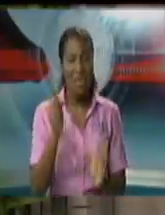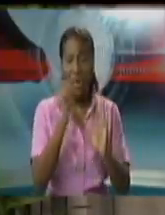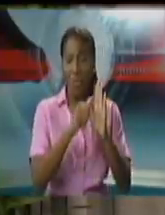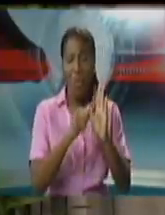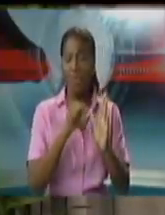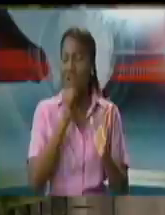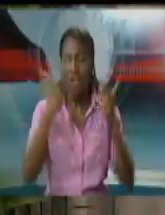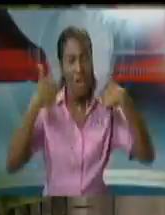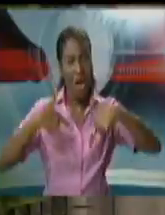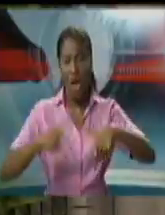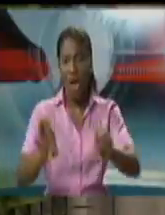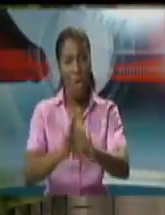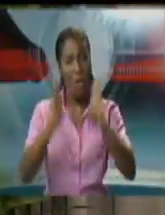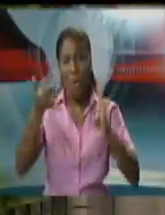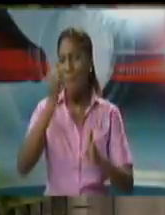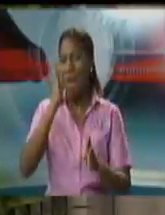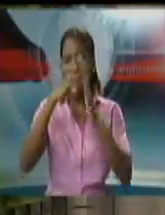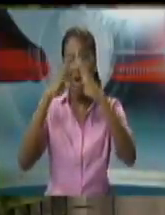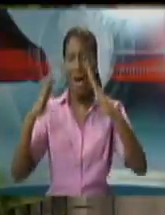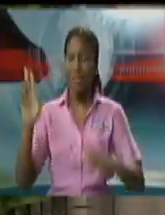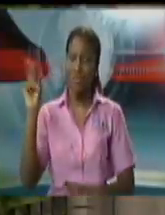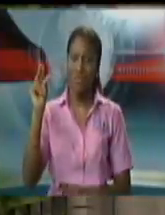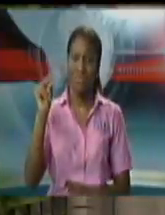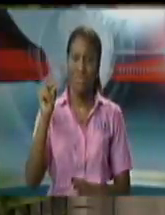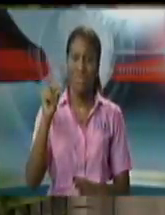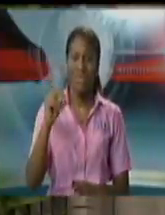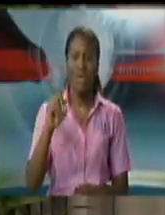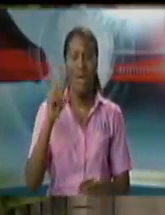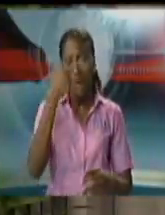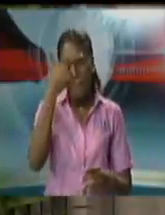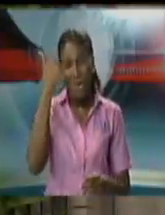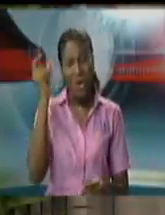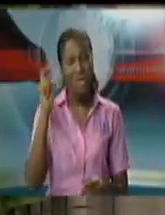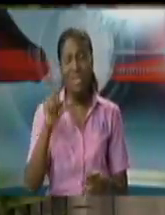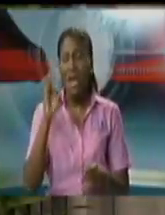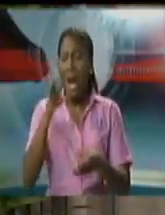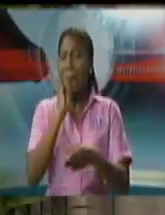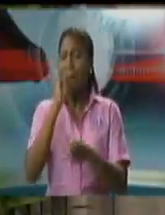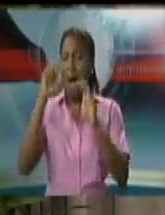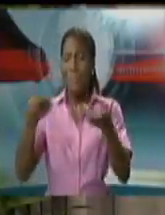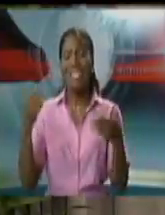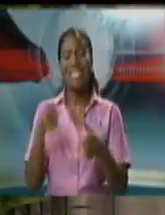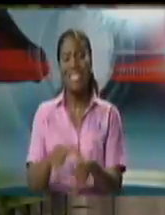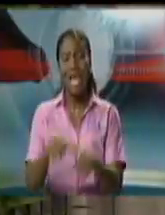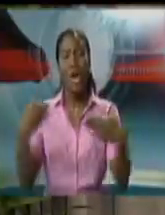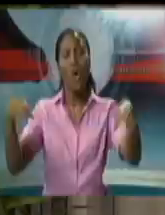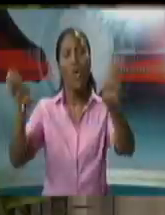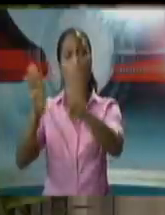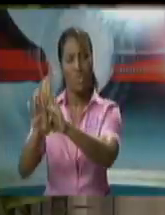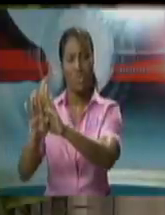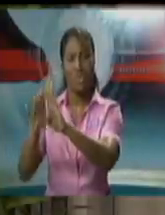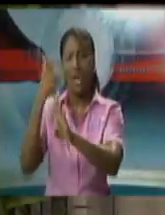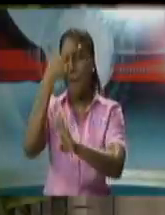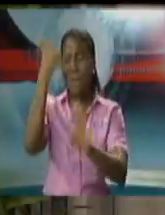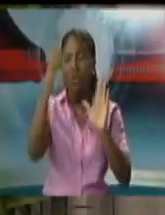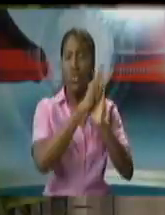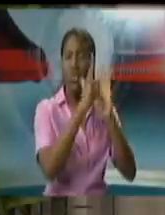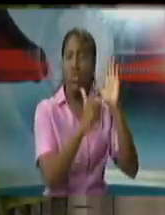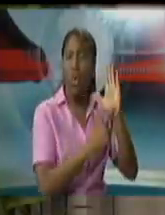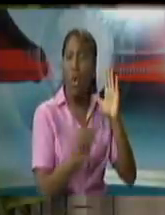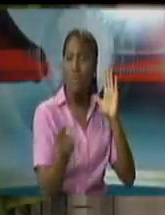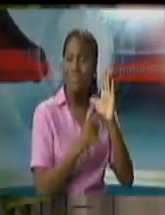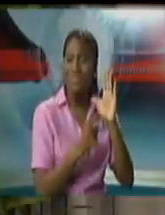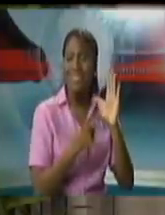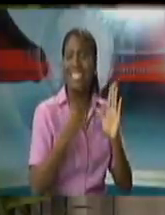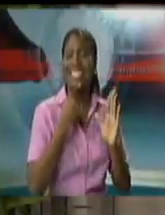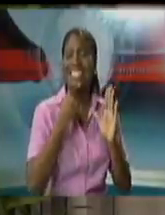It managed to stay closed, again, because the regulations were in effect to put into effect what everybody knew, that is that liquor